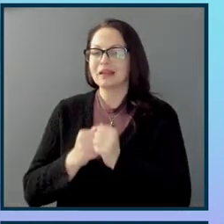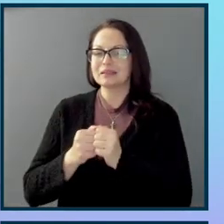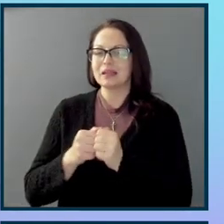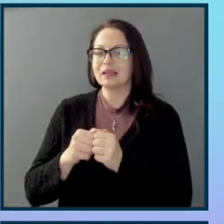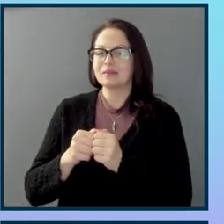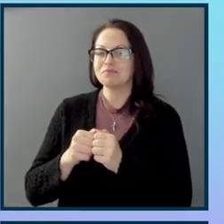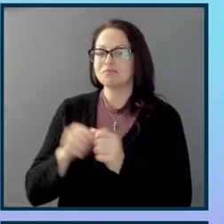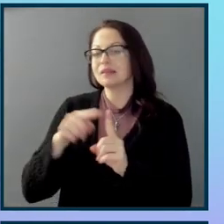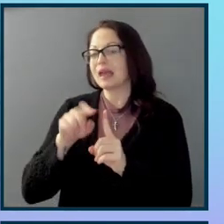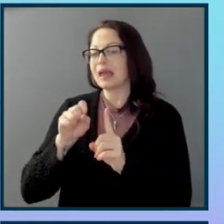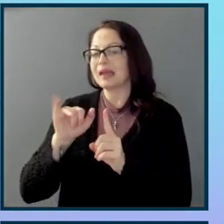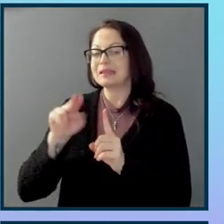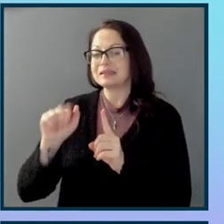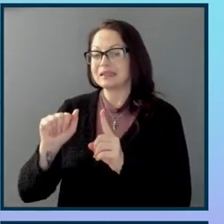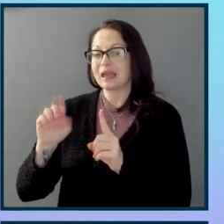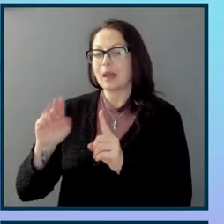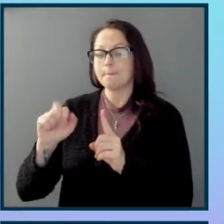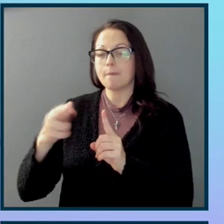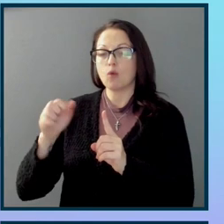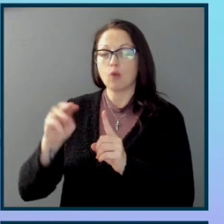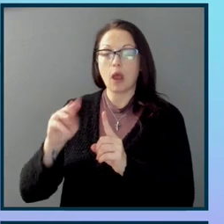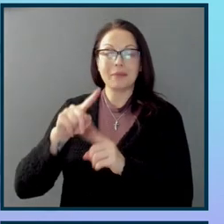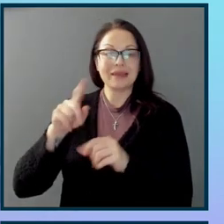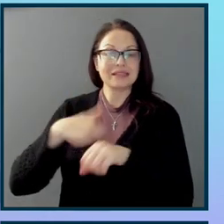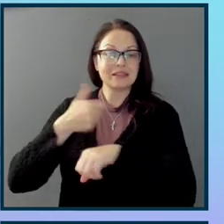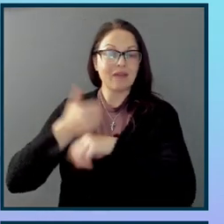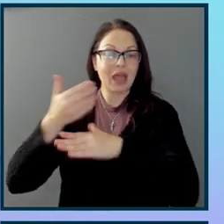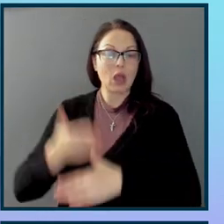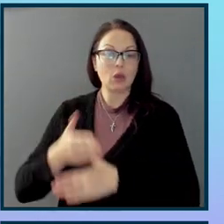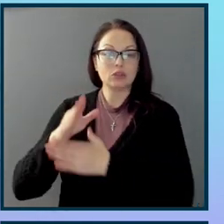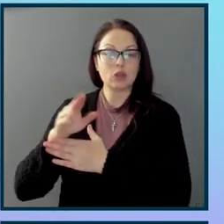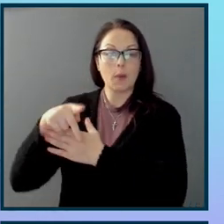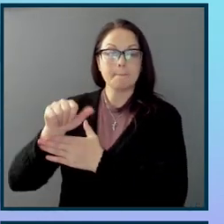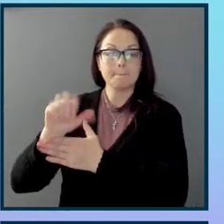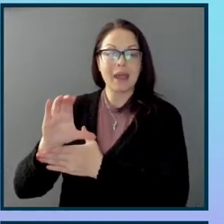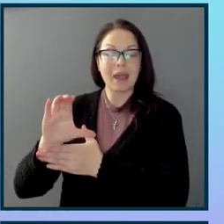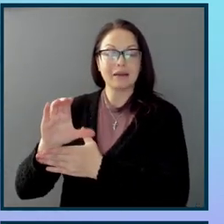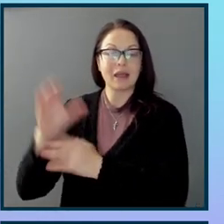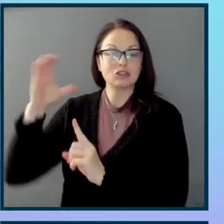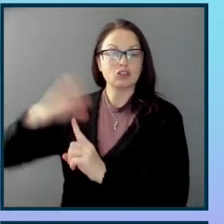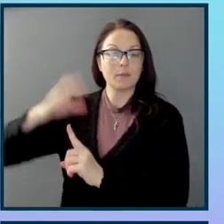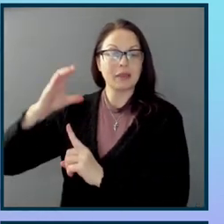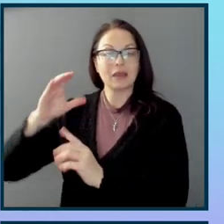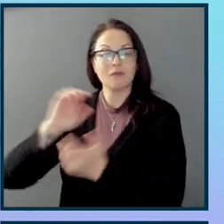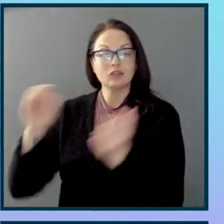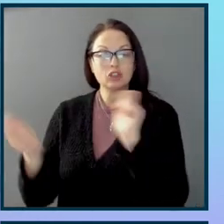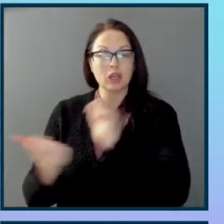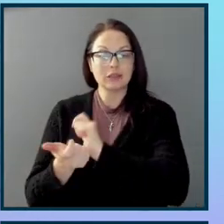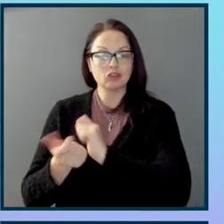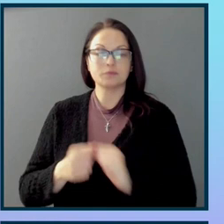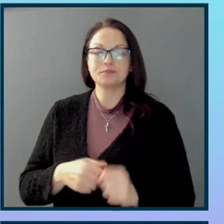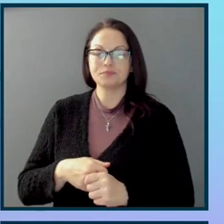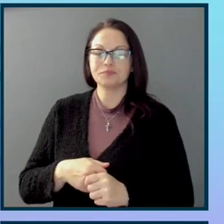Sina Baram. He's the founder of PAC Champion of Change. Sina and I were sitting at a